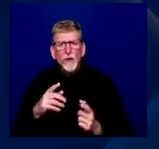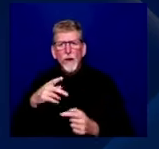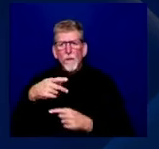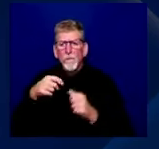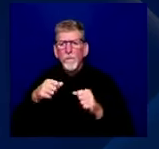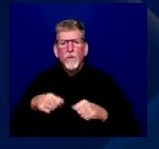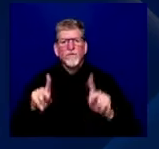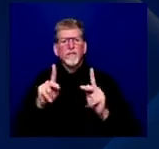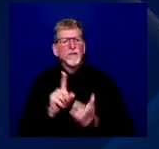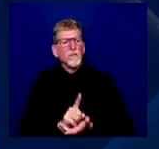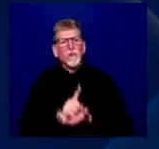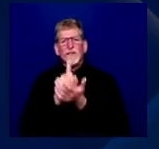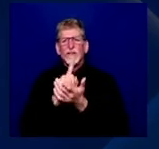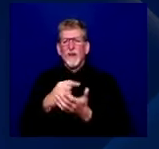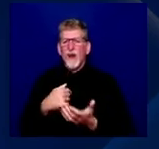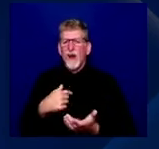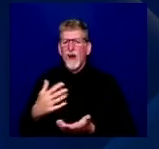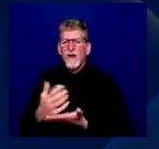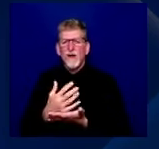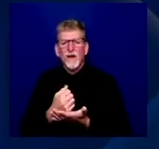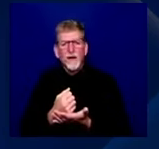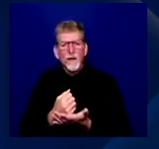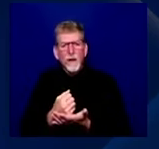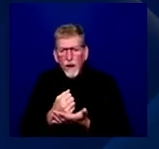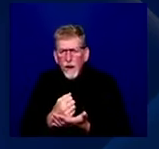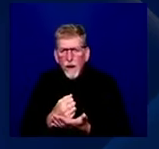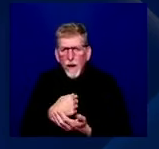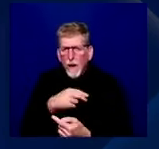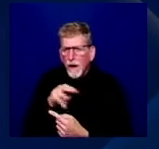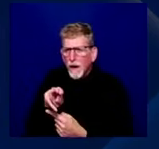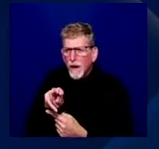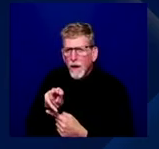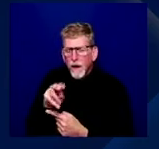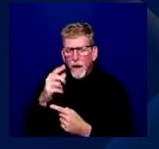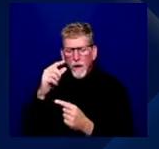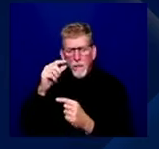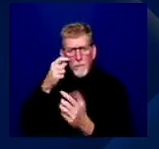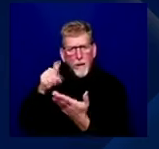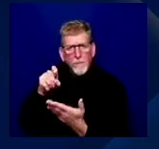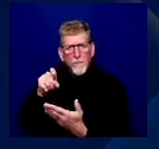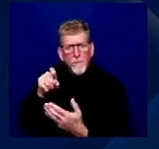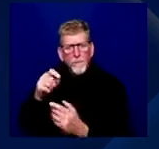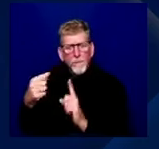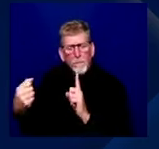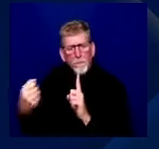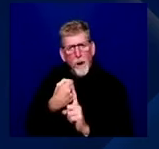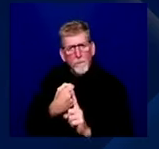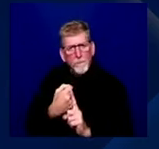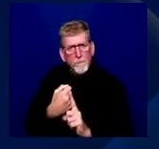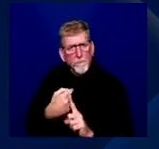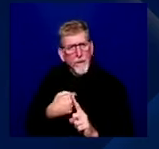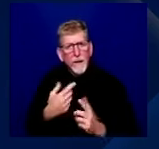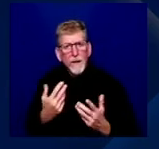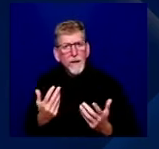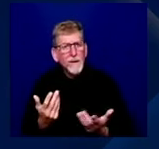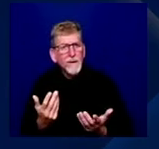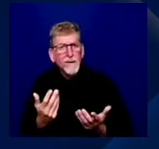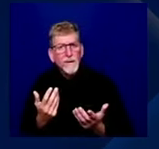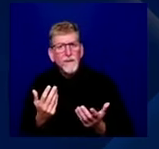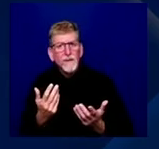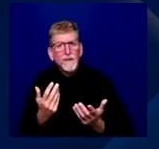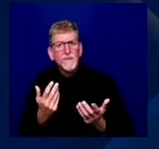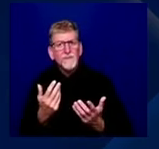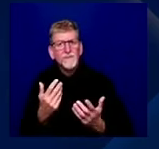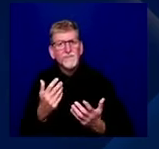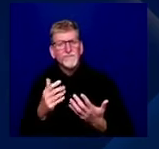into something that absolutely affected me and has made this such an important issue for me ever since.